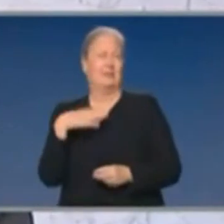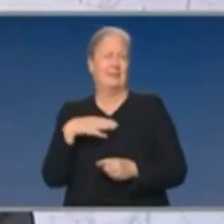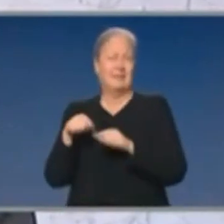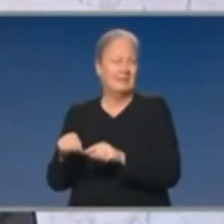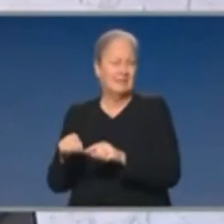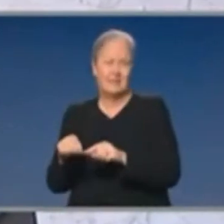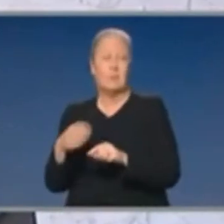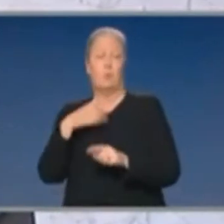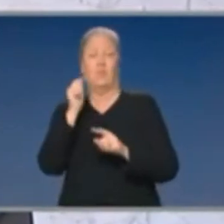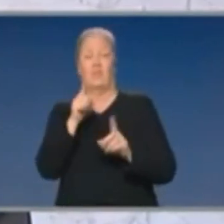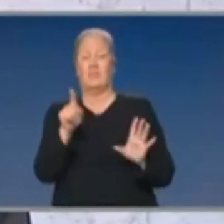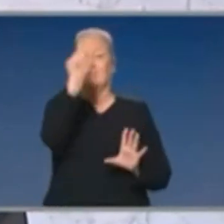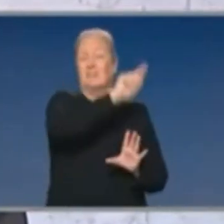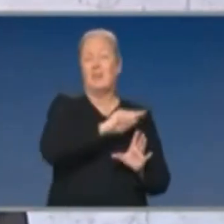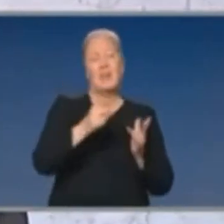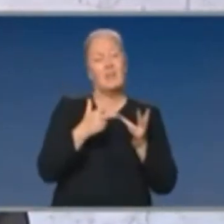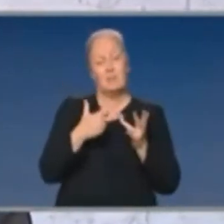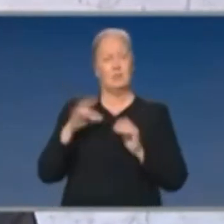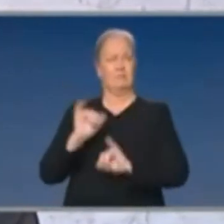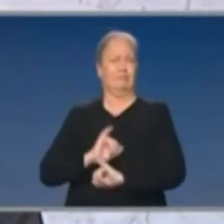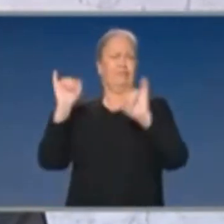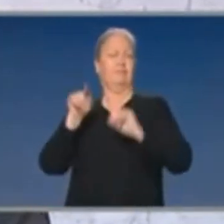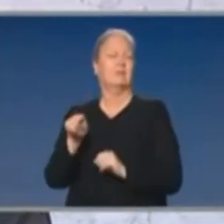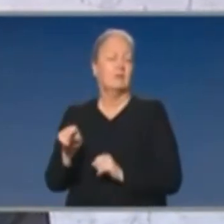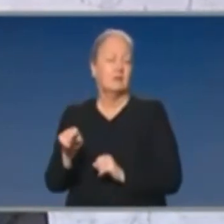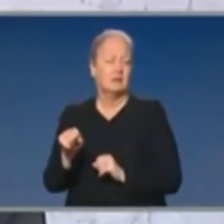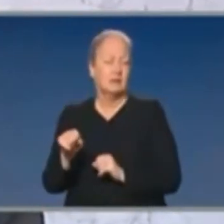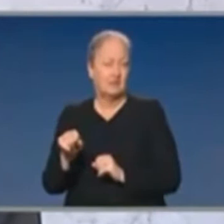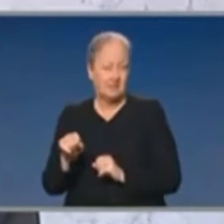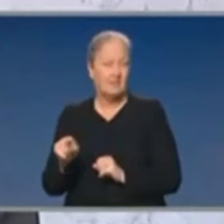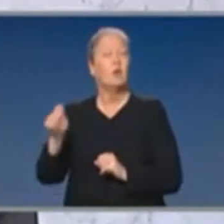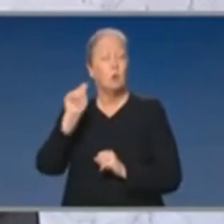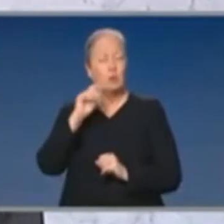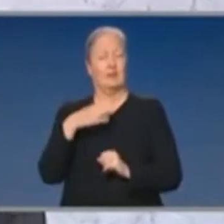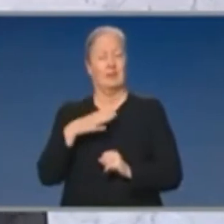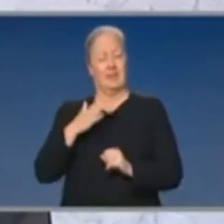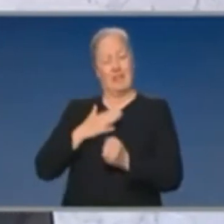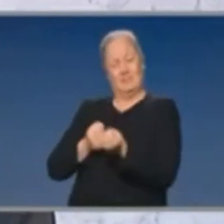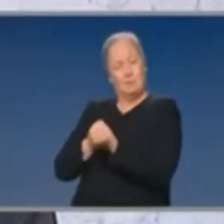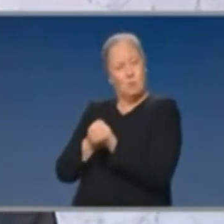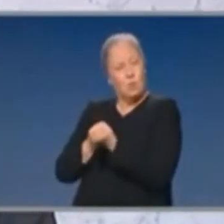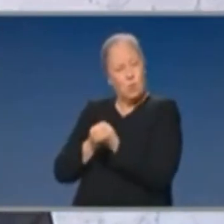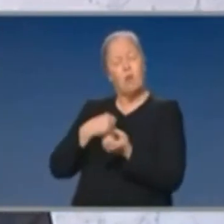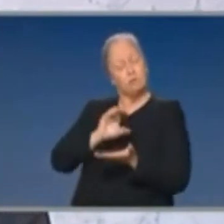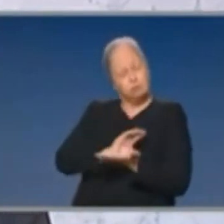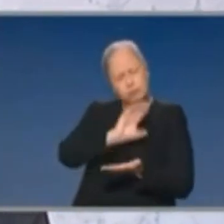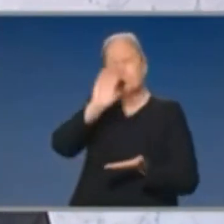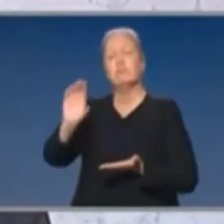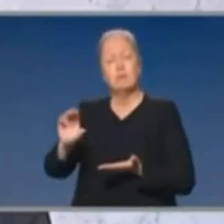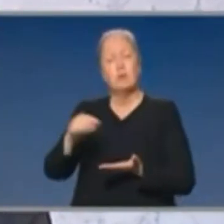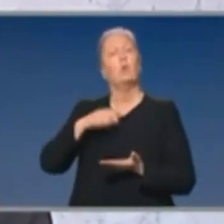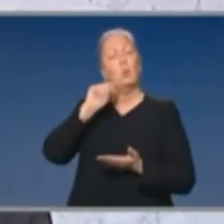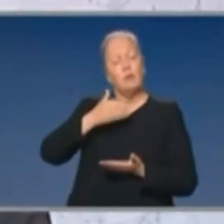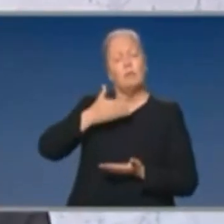territory. Victorians are being supported more by the Federal Government than any other state and territory is drawing on that support and we will